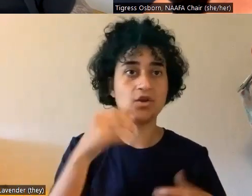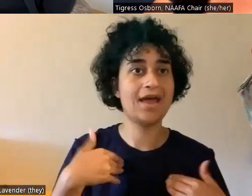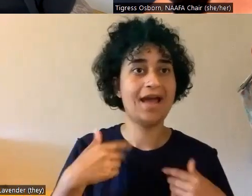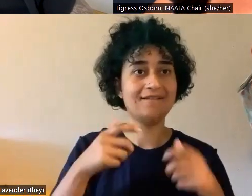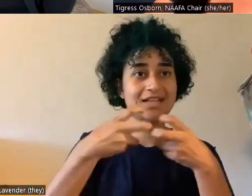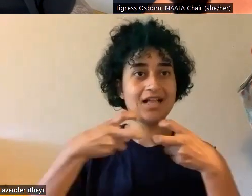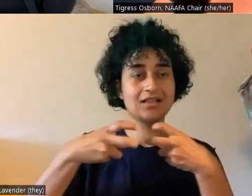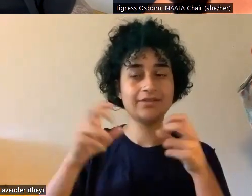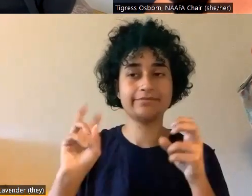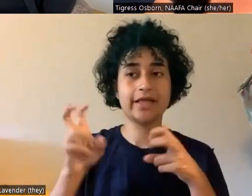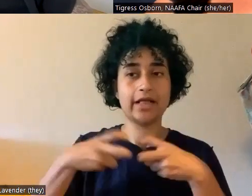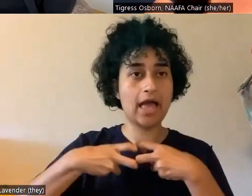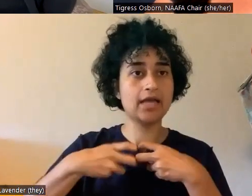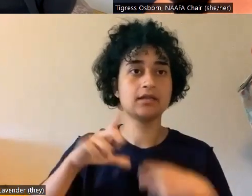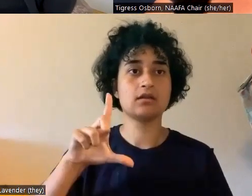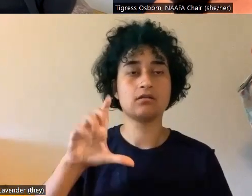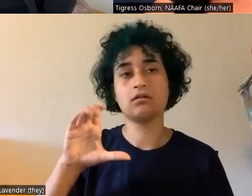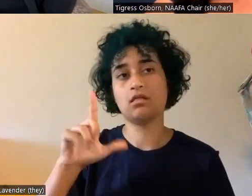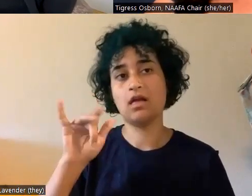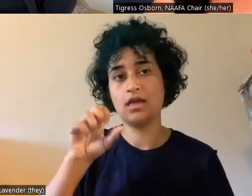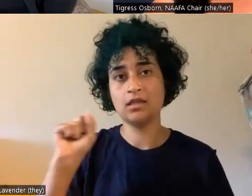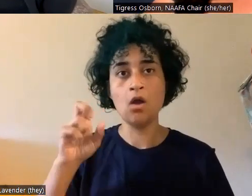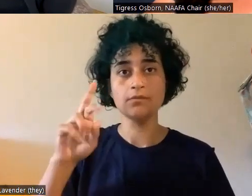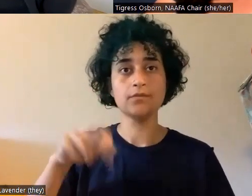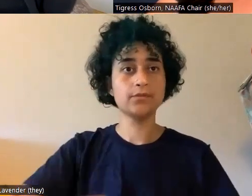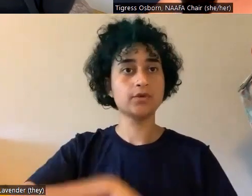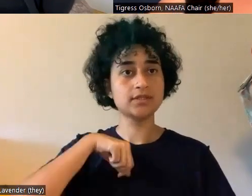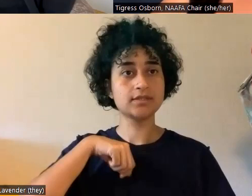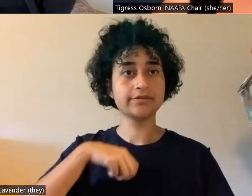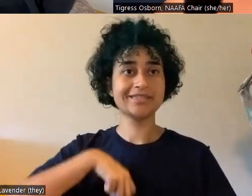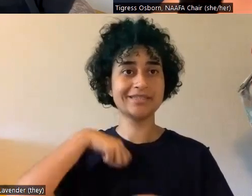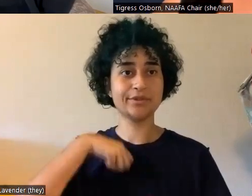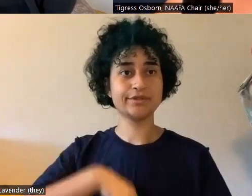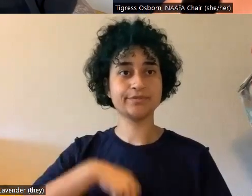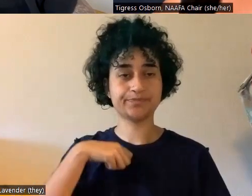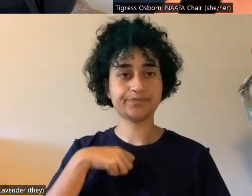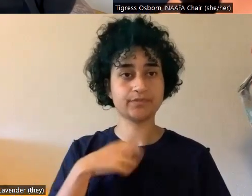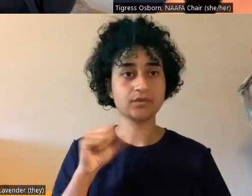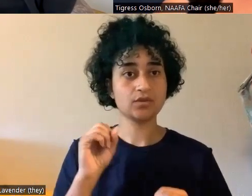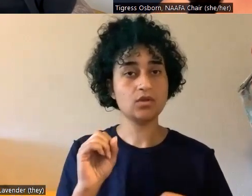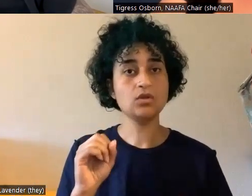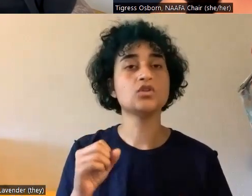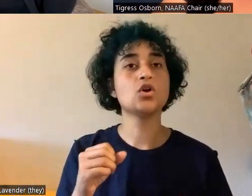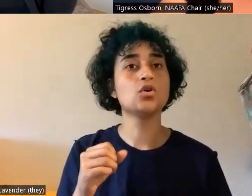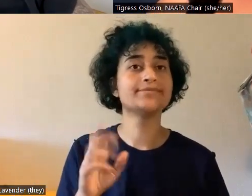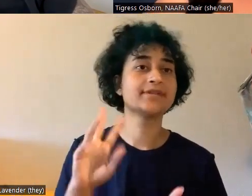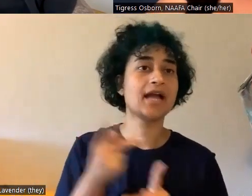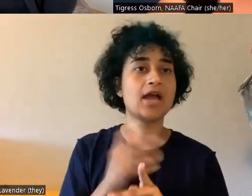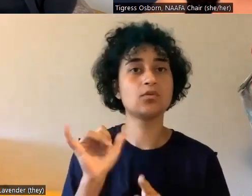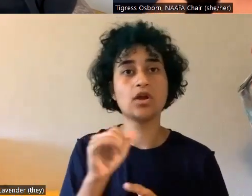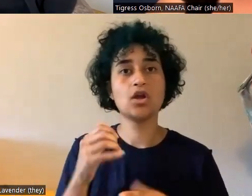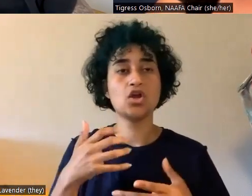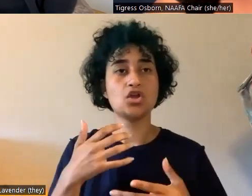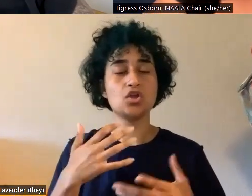that keep the boobs from touching or flopping down so that, you know, a sports bra style where you're not getting your boobs